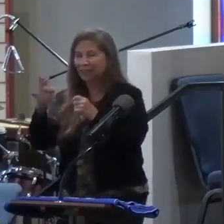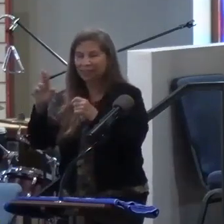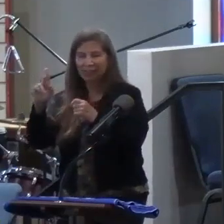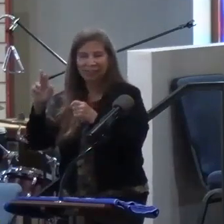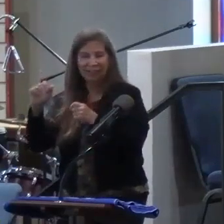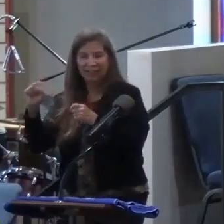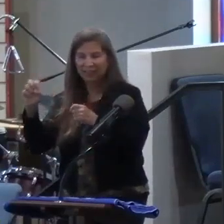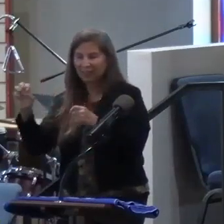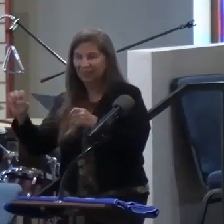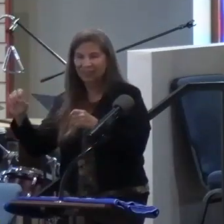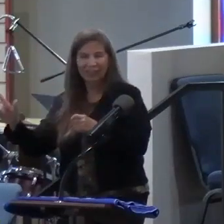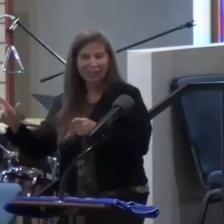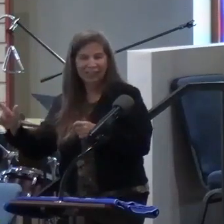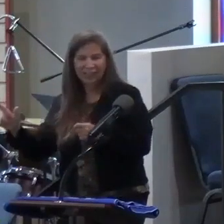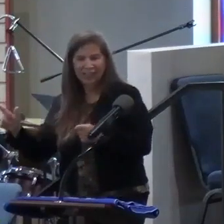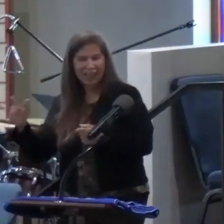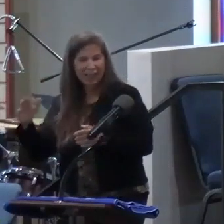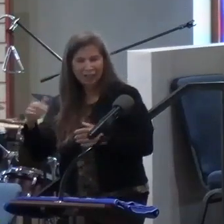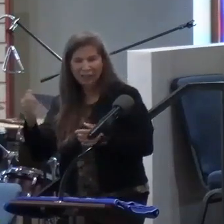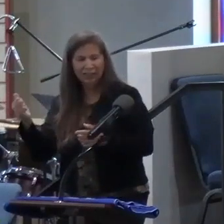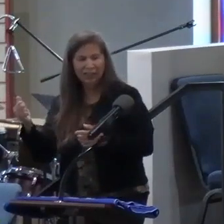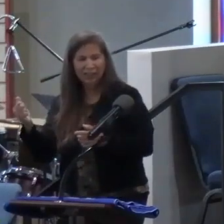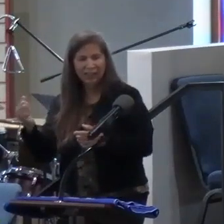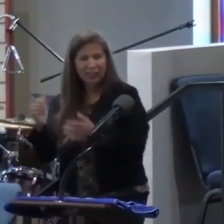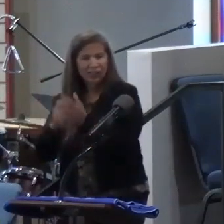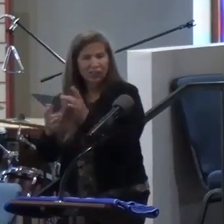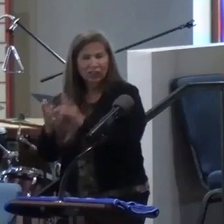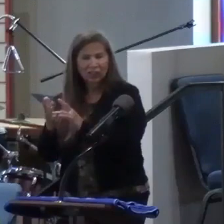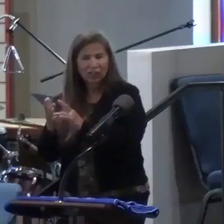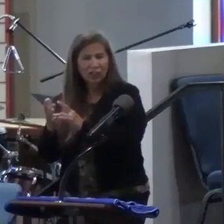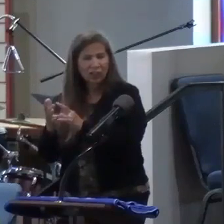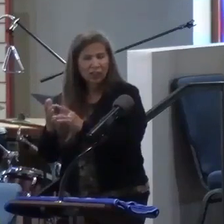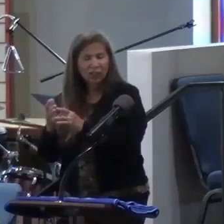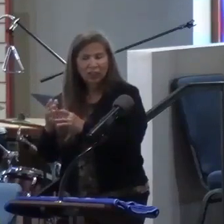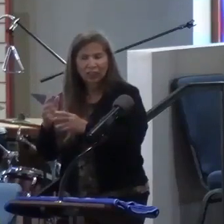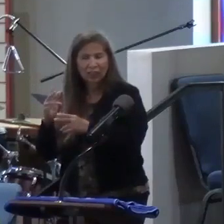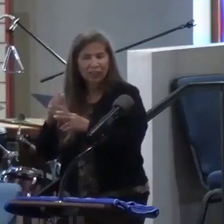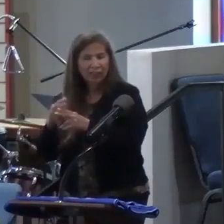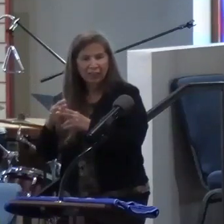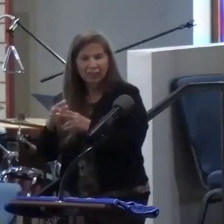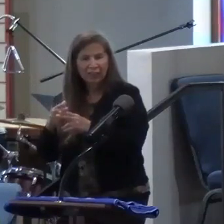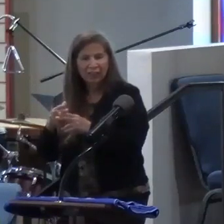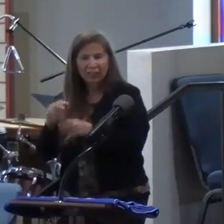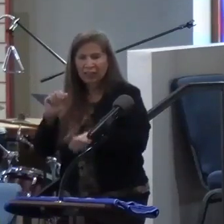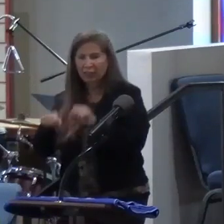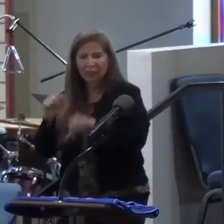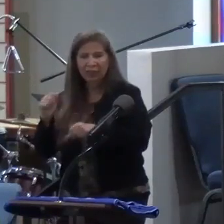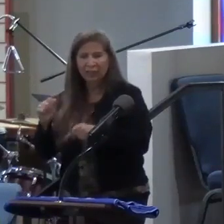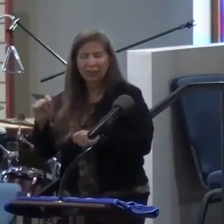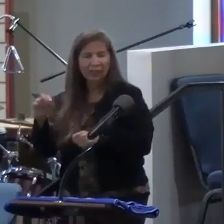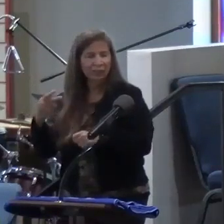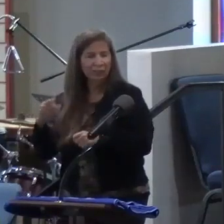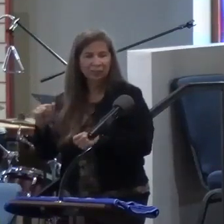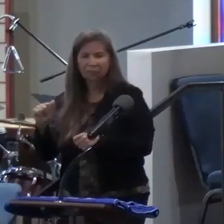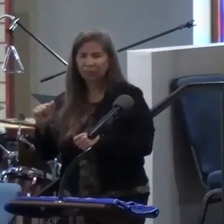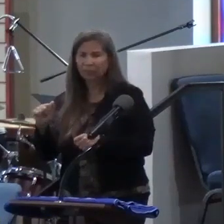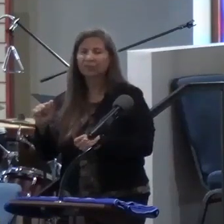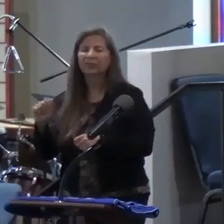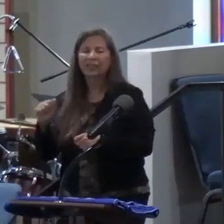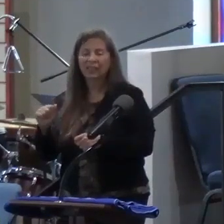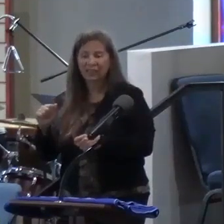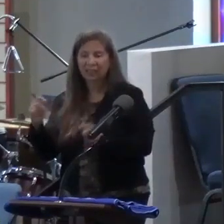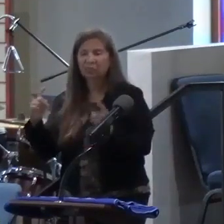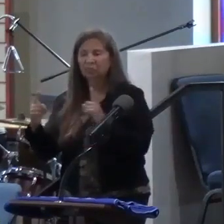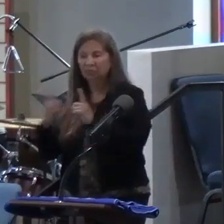you know that. How would we like to be known by that? Did Jesus ever call him doubting Thomas? No, he met him where he was